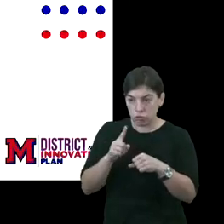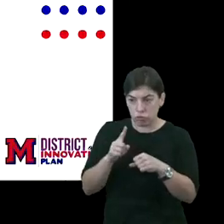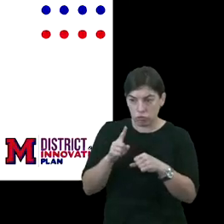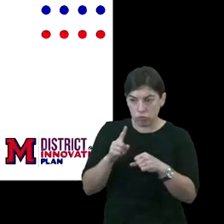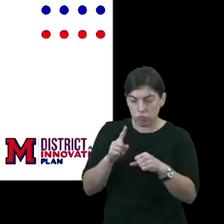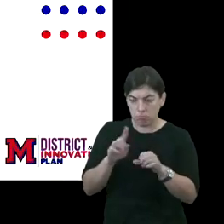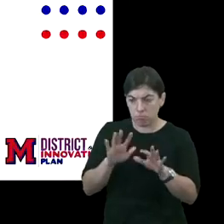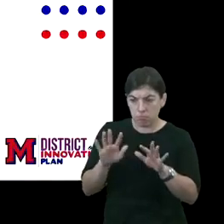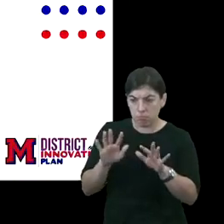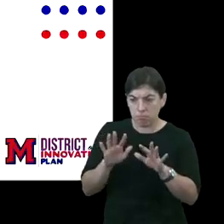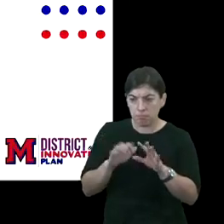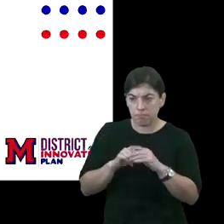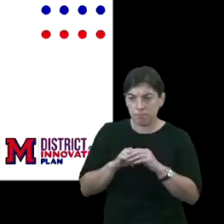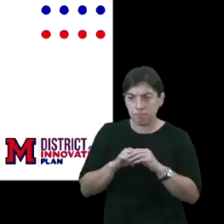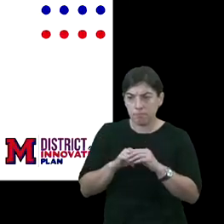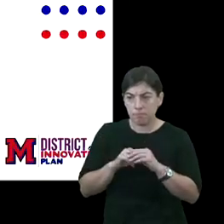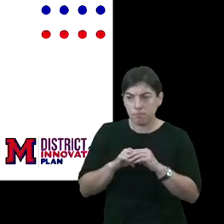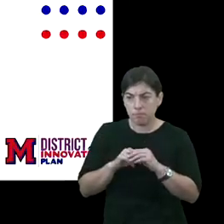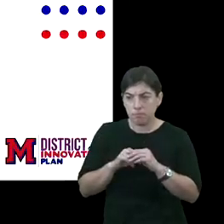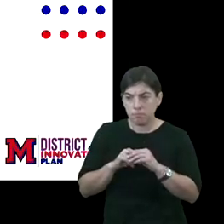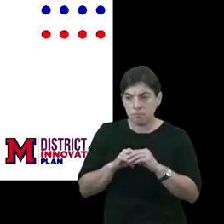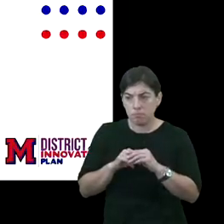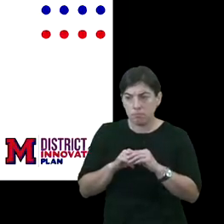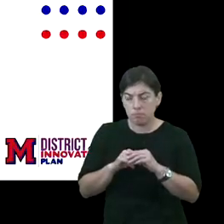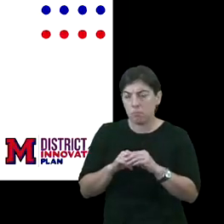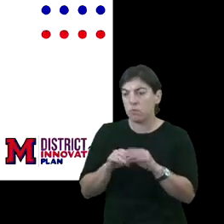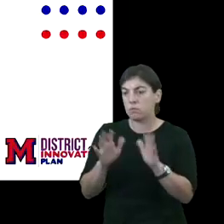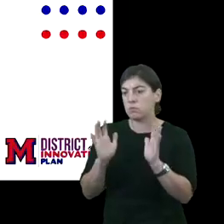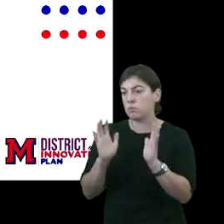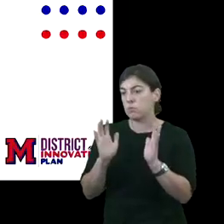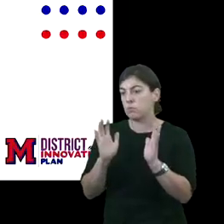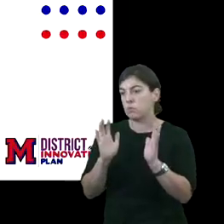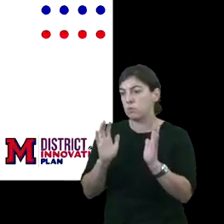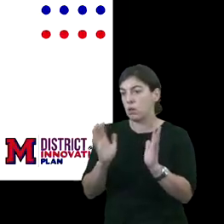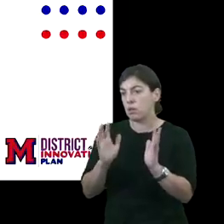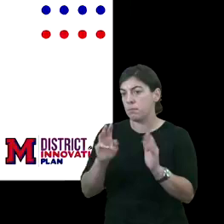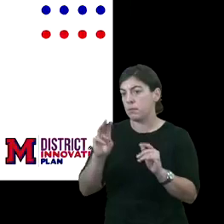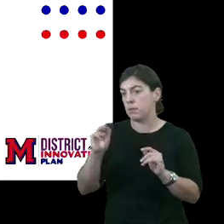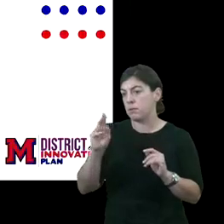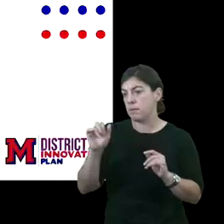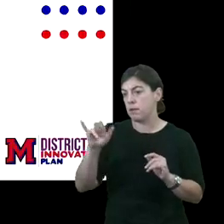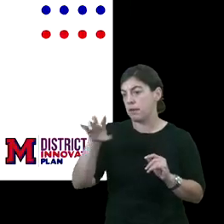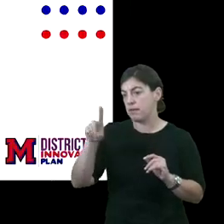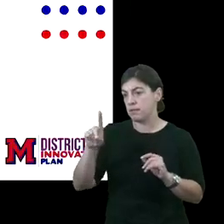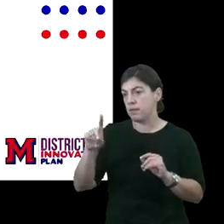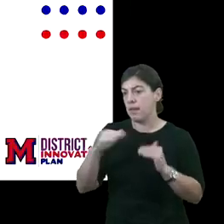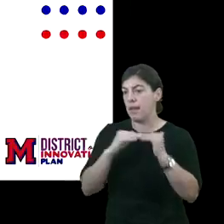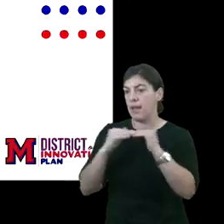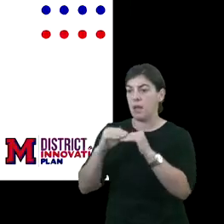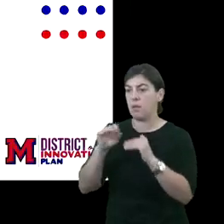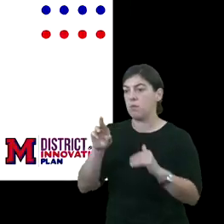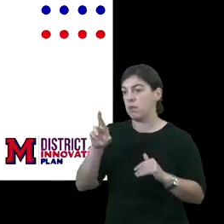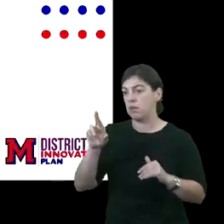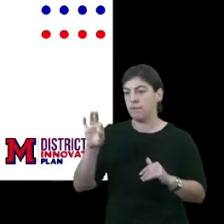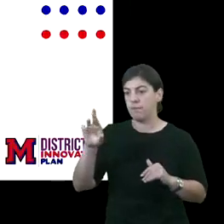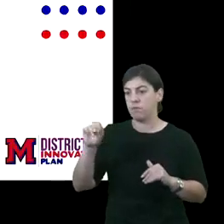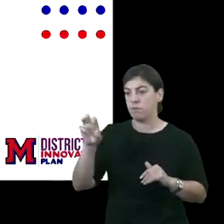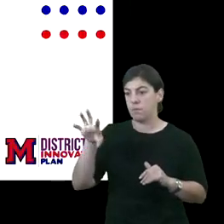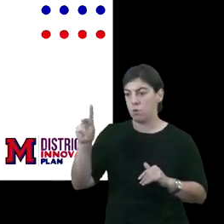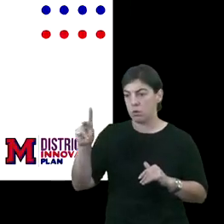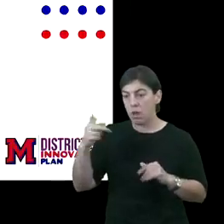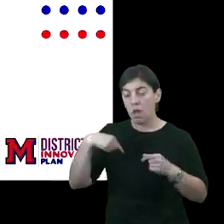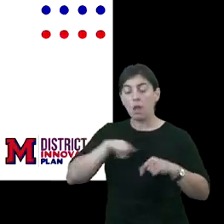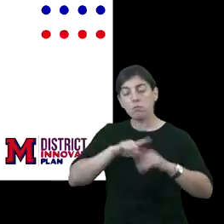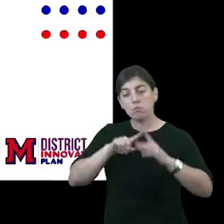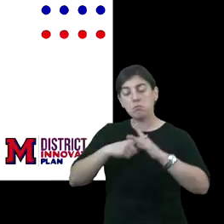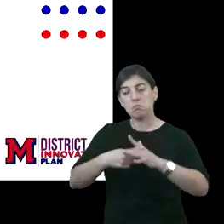we talk a little bit about the main ISD equity framework. And so as we